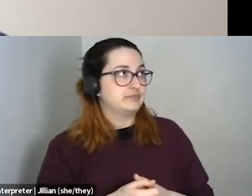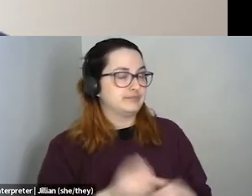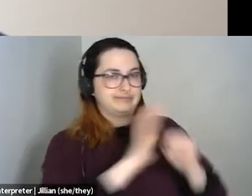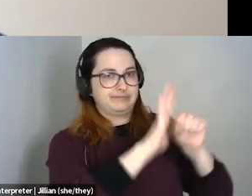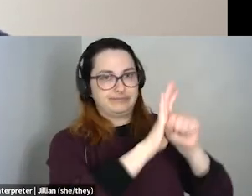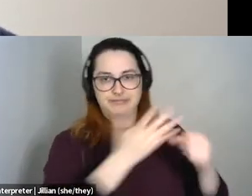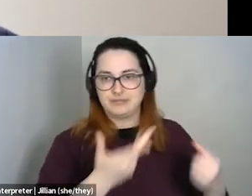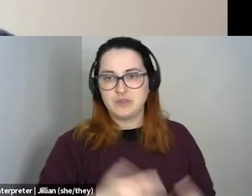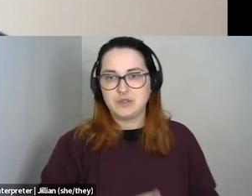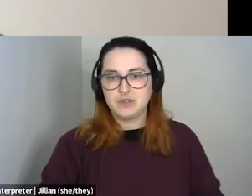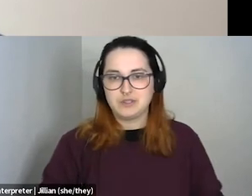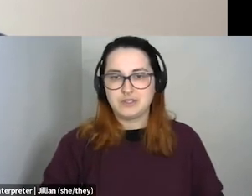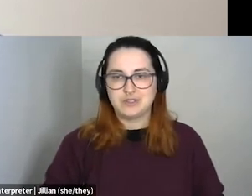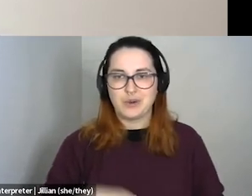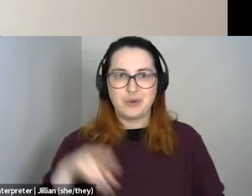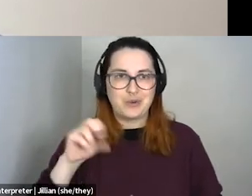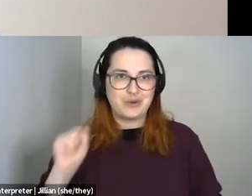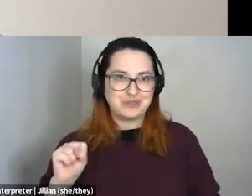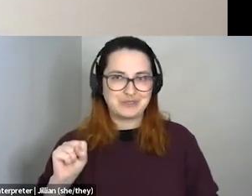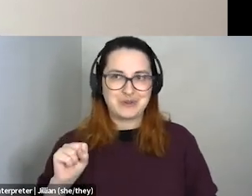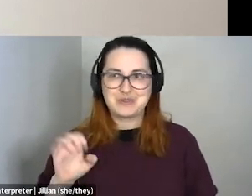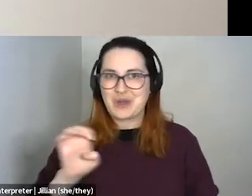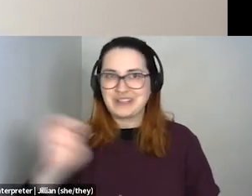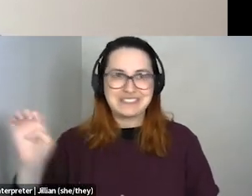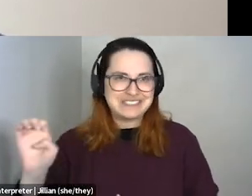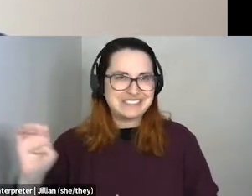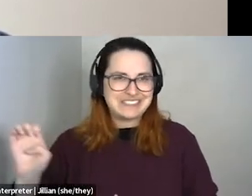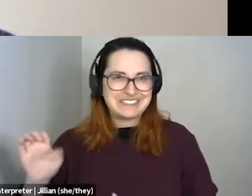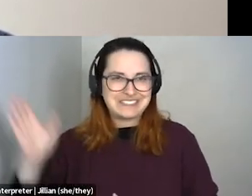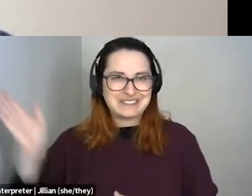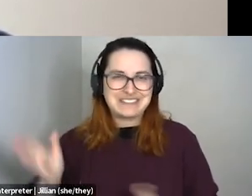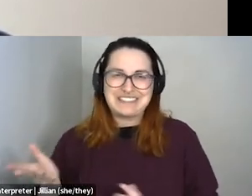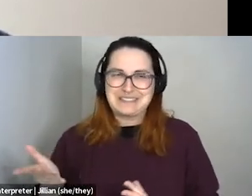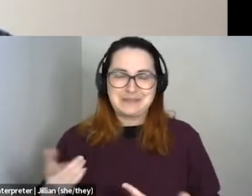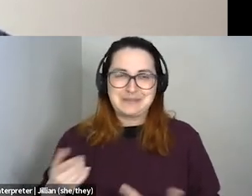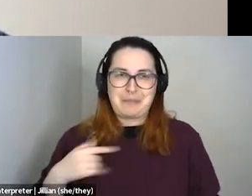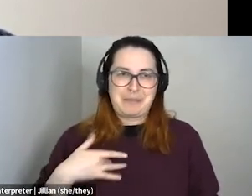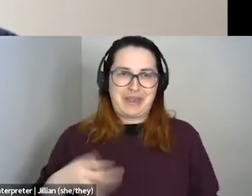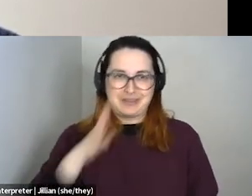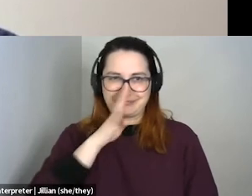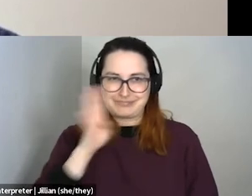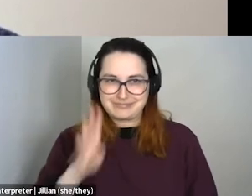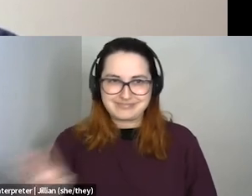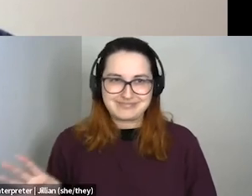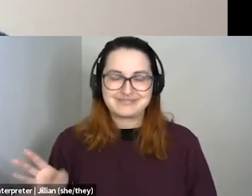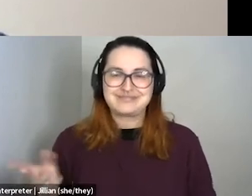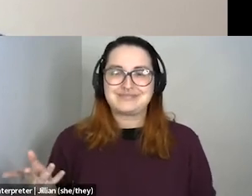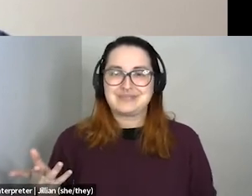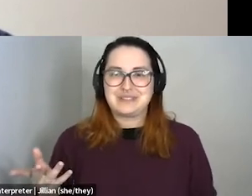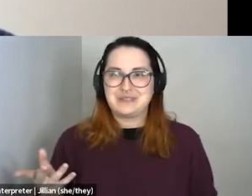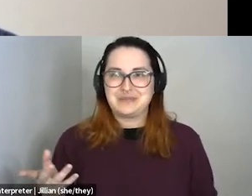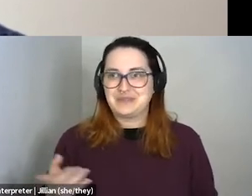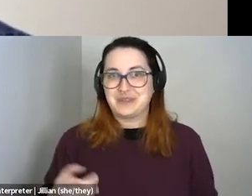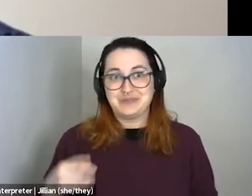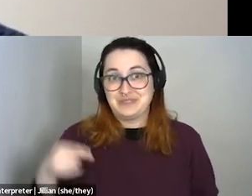everybody's heard us say that we get forgotten about Atlanta, Canada. won't bother to say it again, but it's, it's true. And all you have to look at this is this